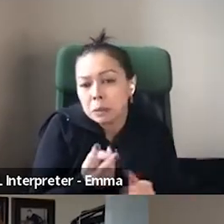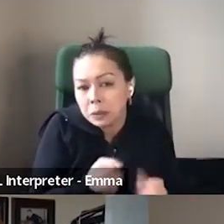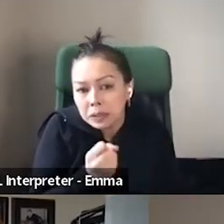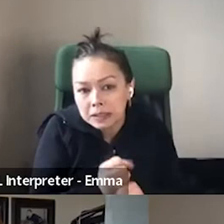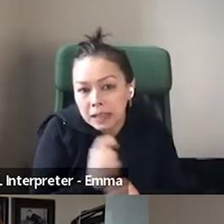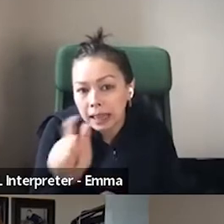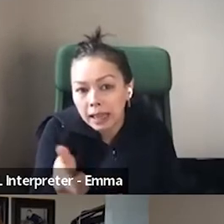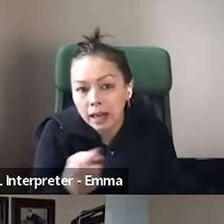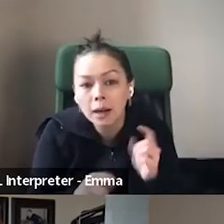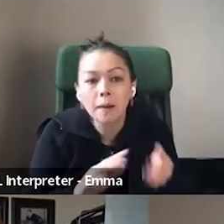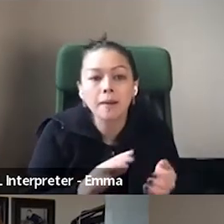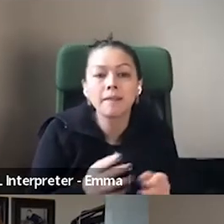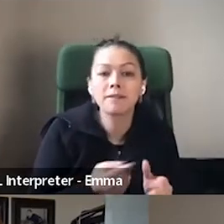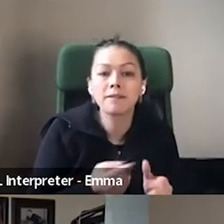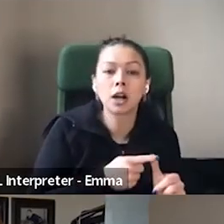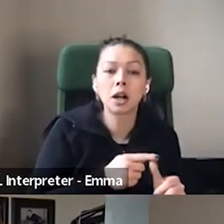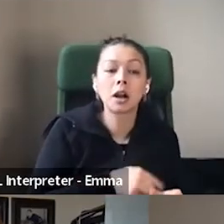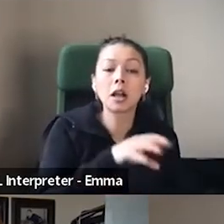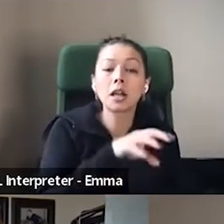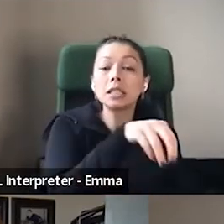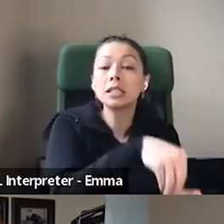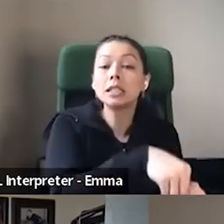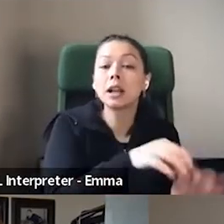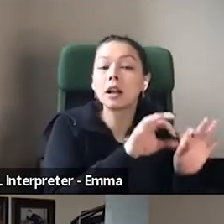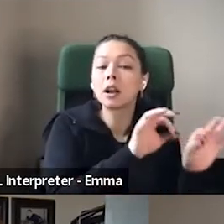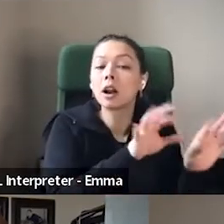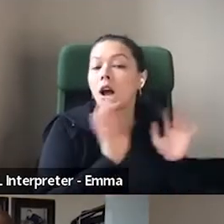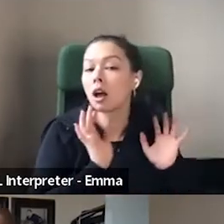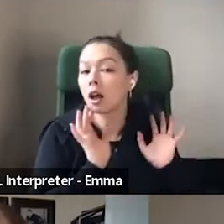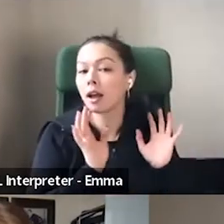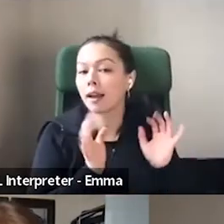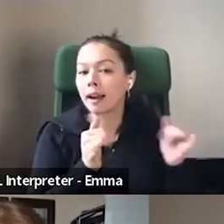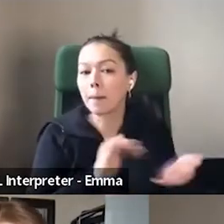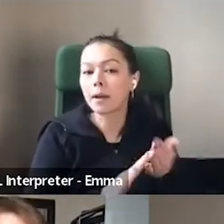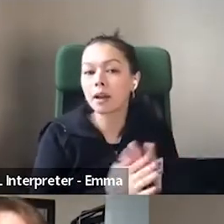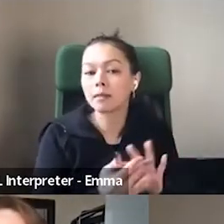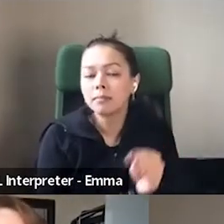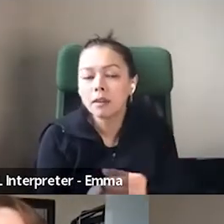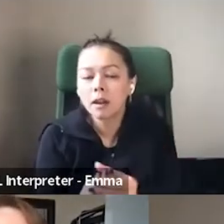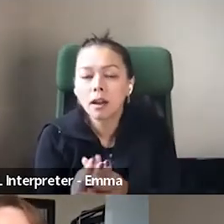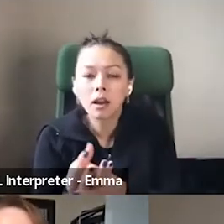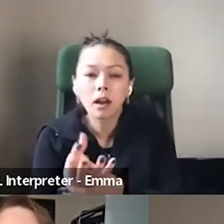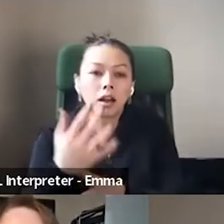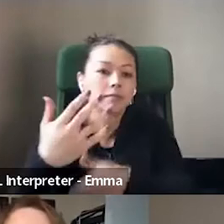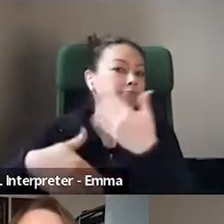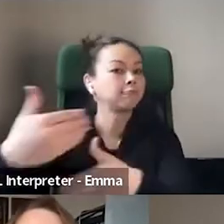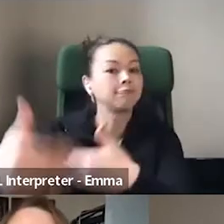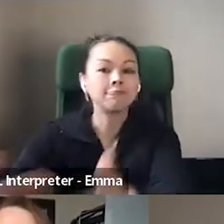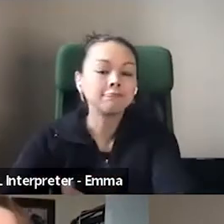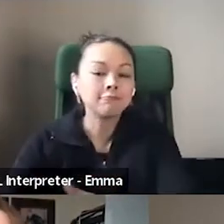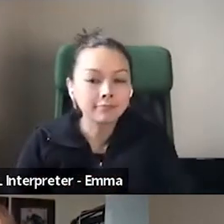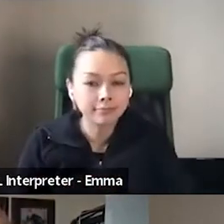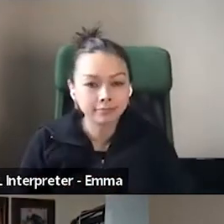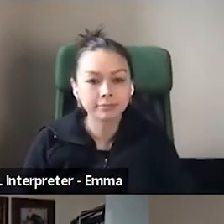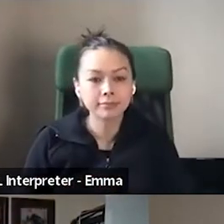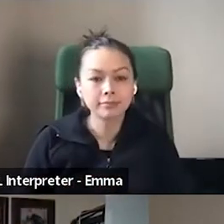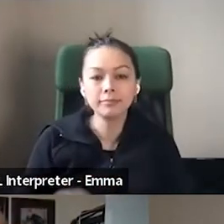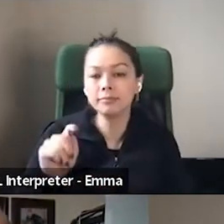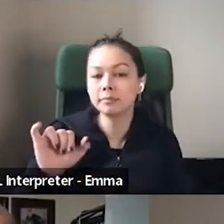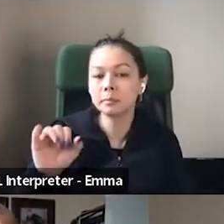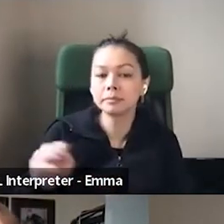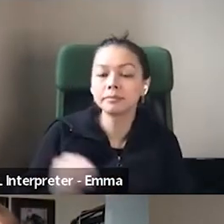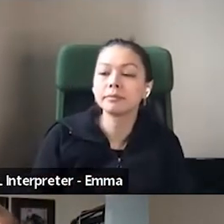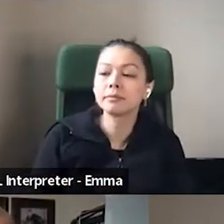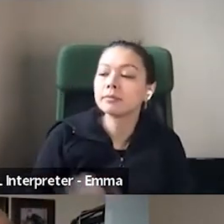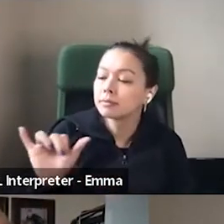super meaningful to me. Sorry, Stacey, I don't know, did you mention the name of the store? Oh, yeah. So